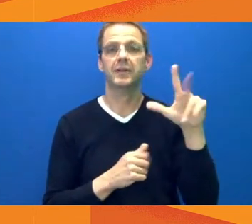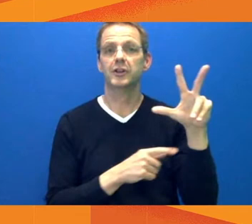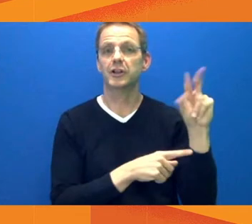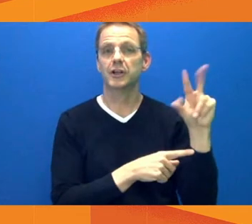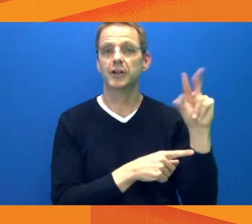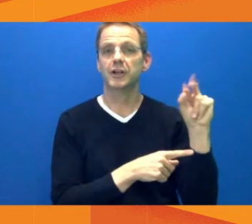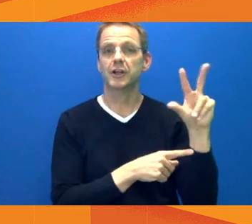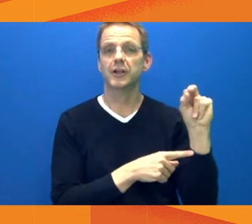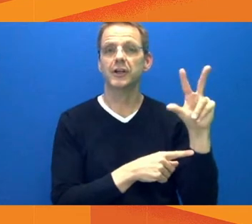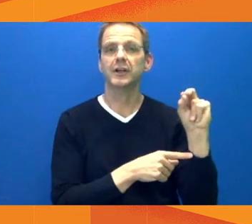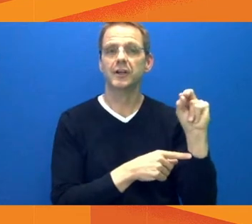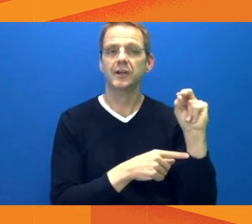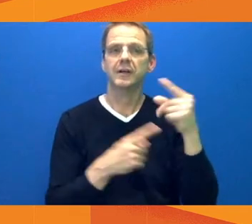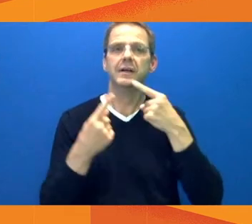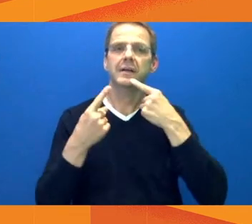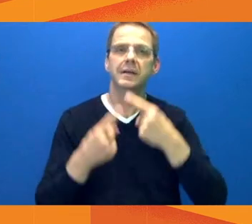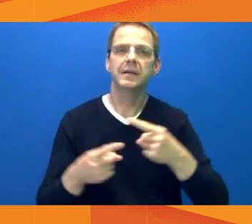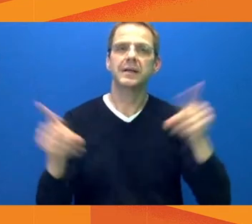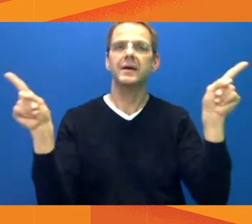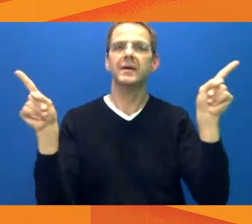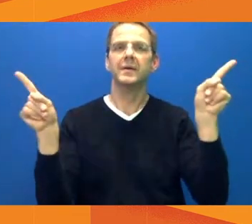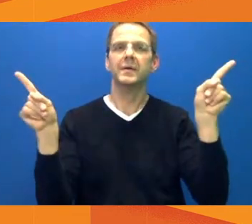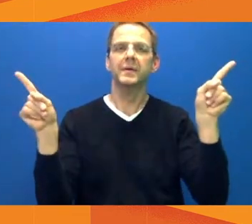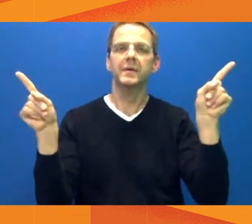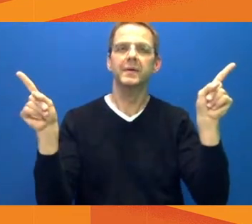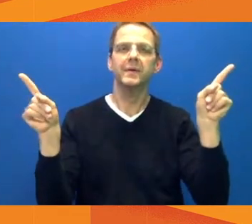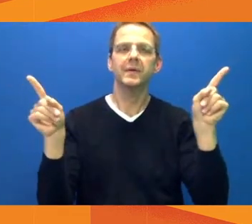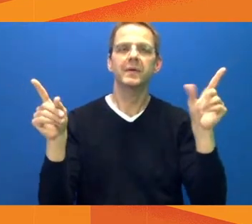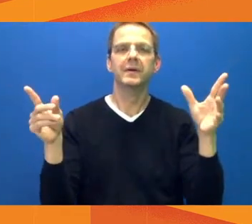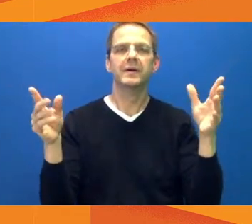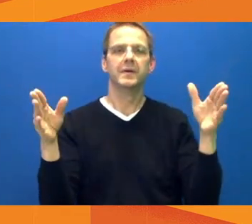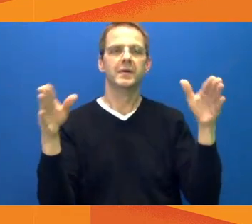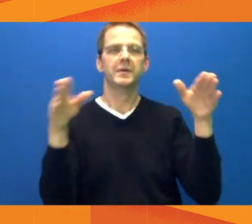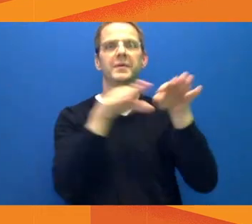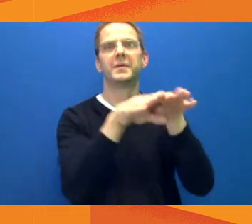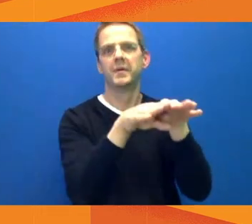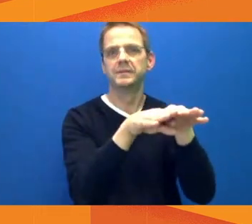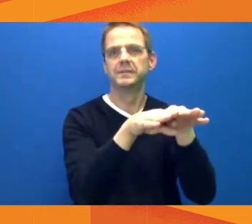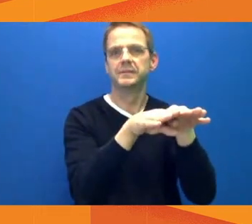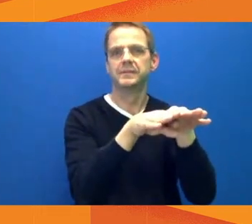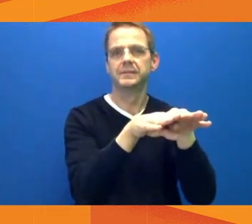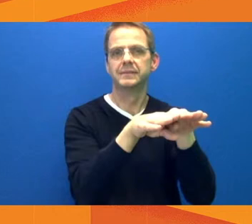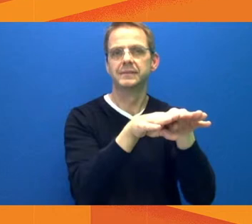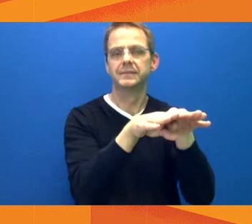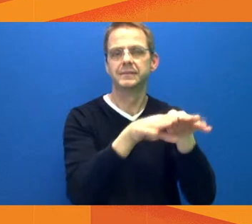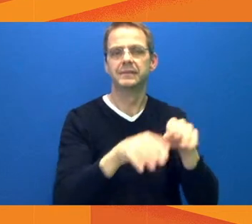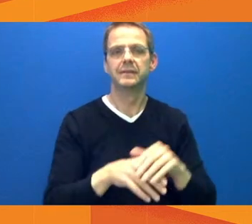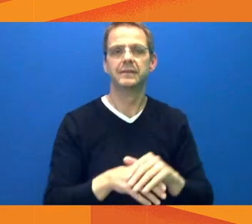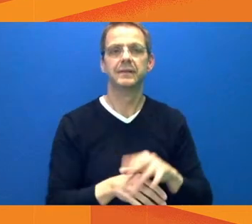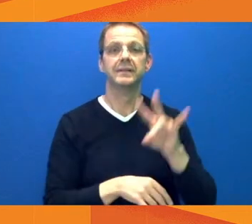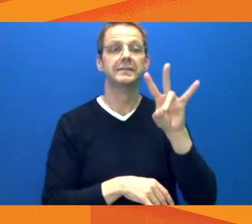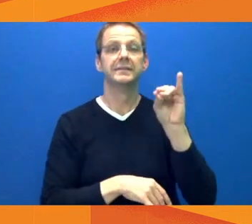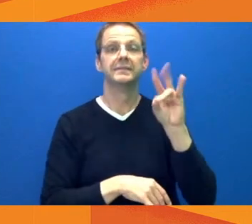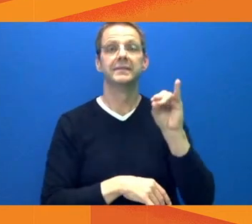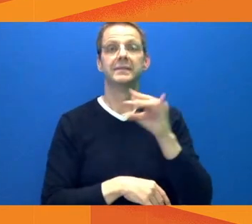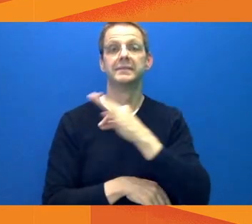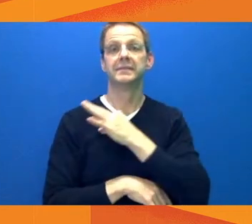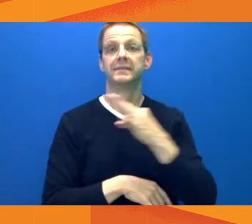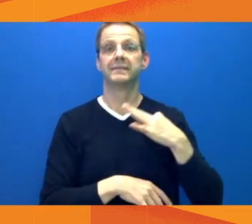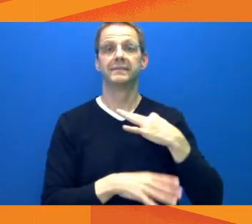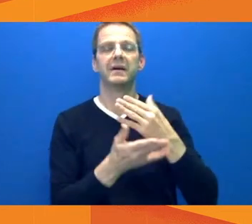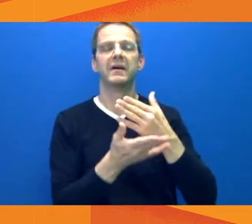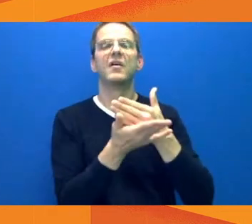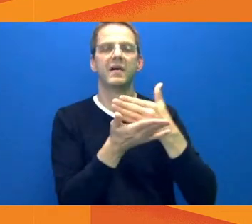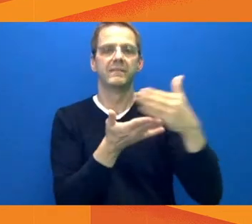layoff by being temporarily assigned to other work and preparing for seasonal programs and services. And I thank those employees for their